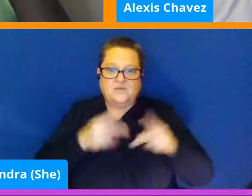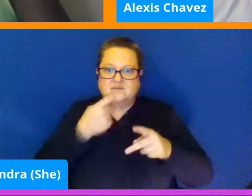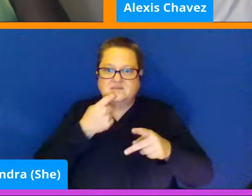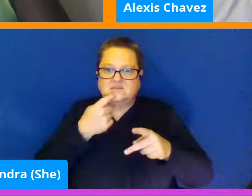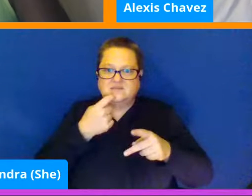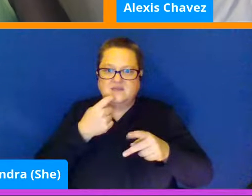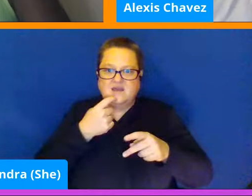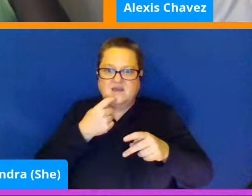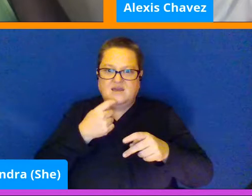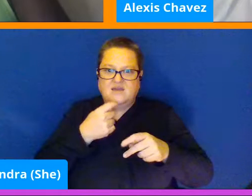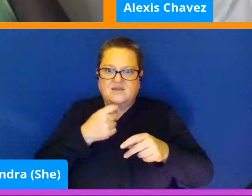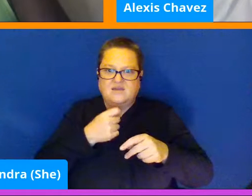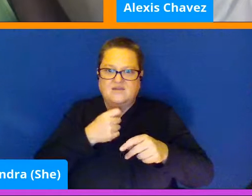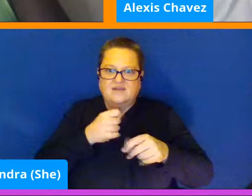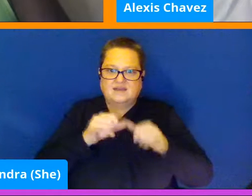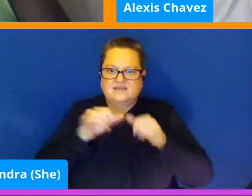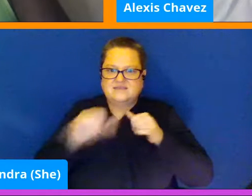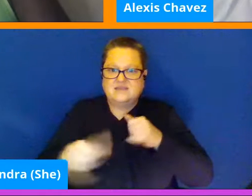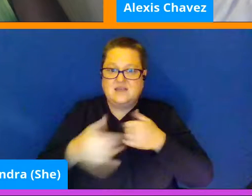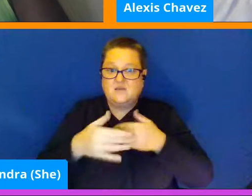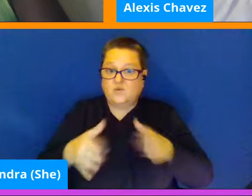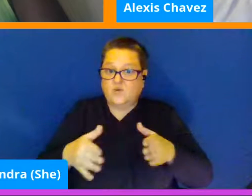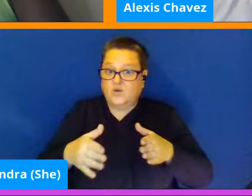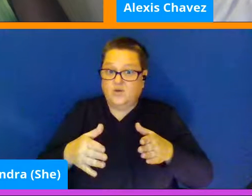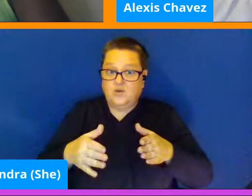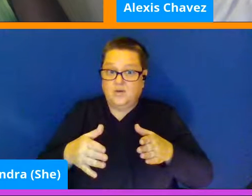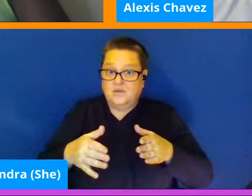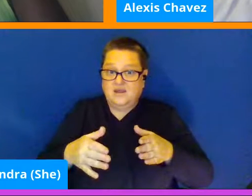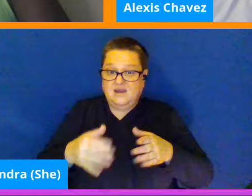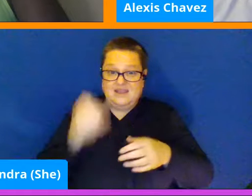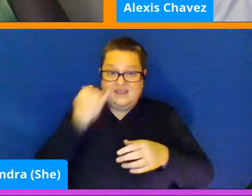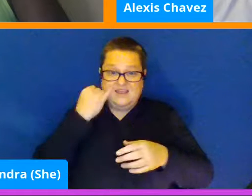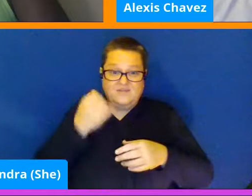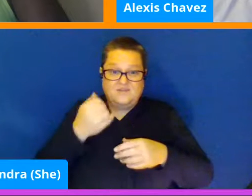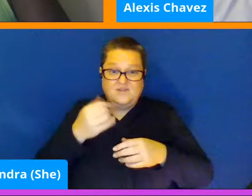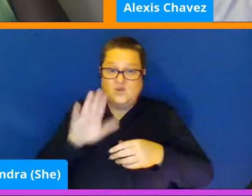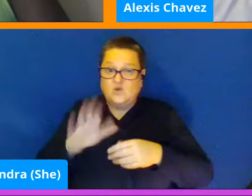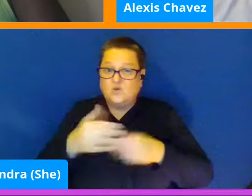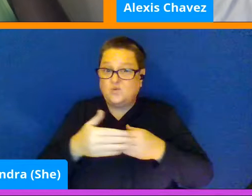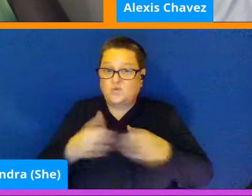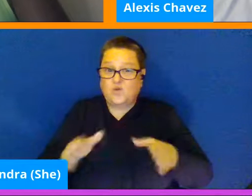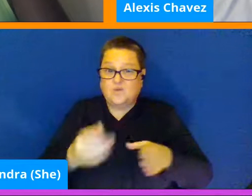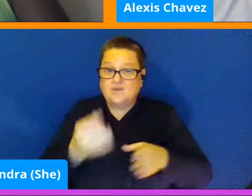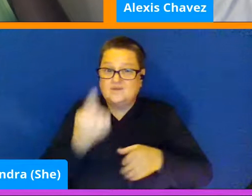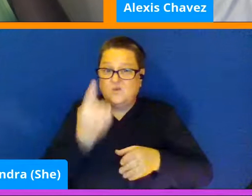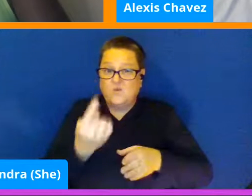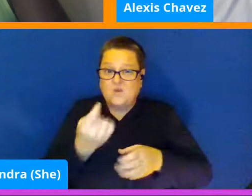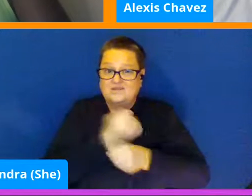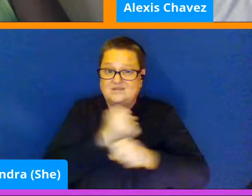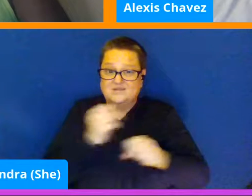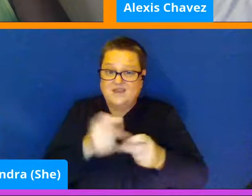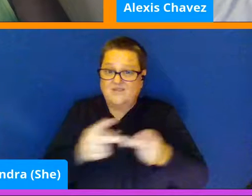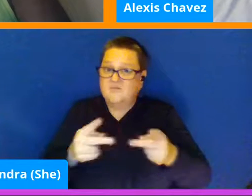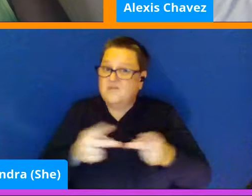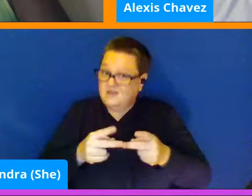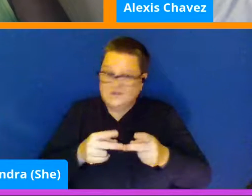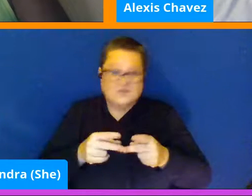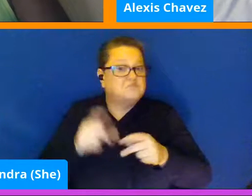feel very good for me. But if your room, the one safe place that you have in this world, who's to say you can't spend a lot of time in your room?